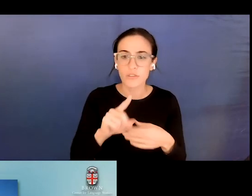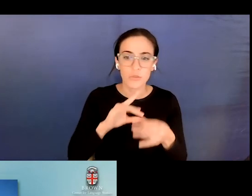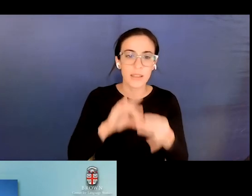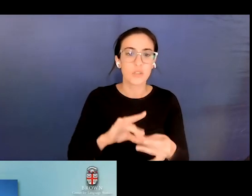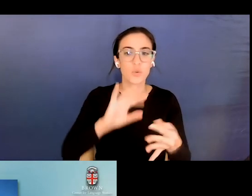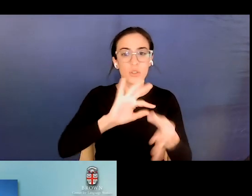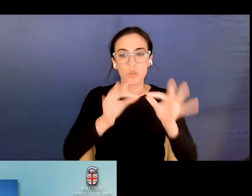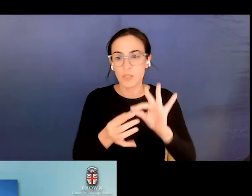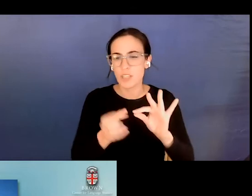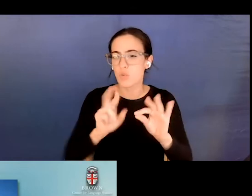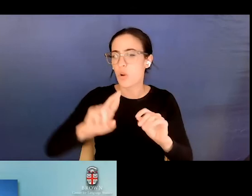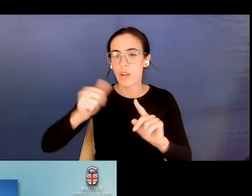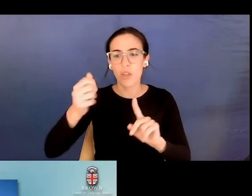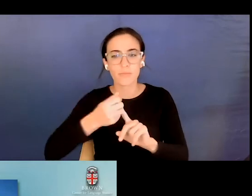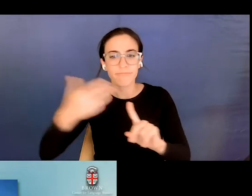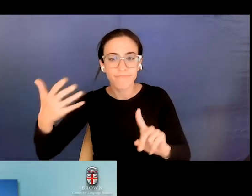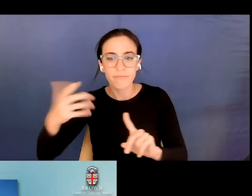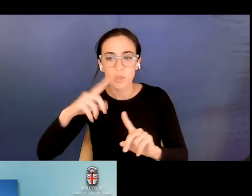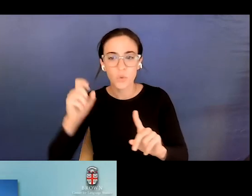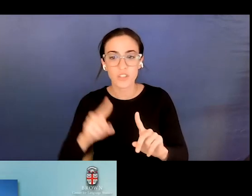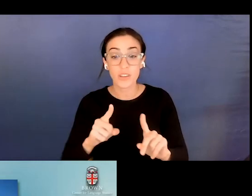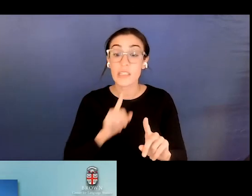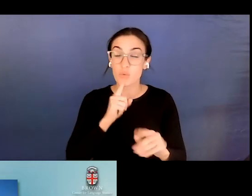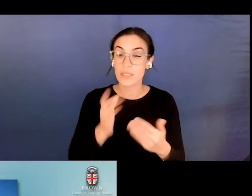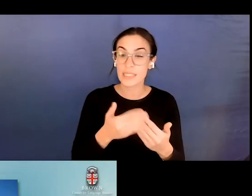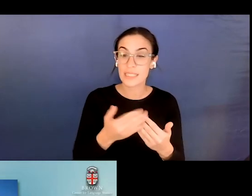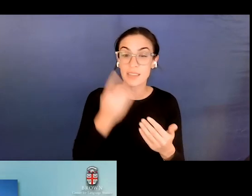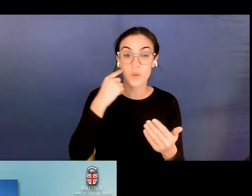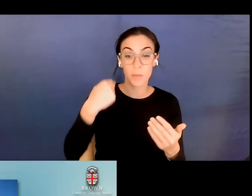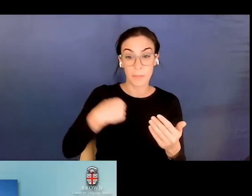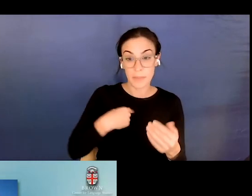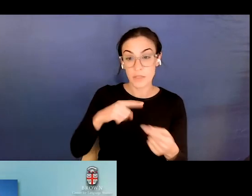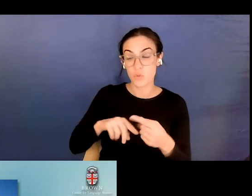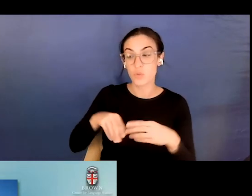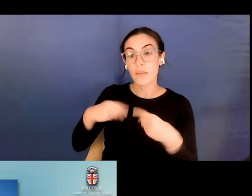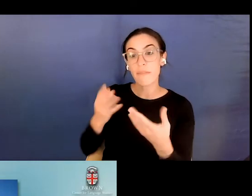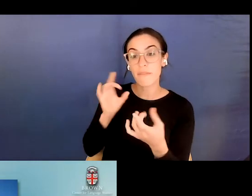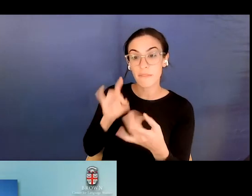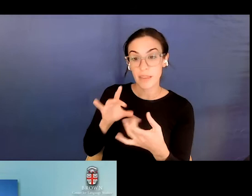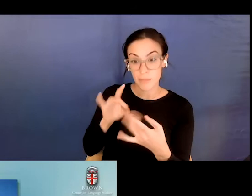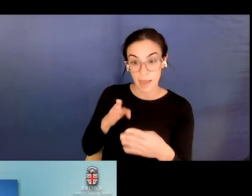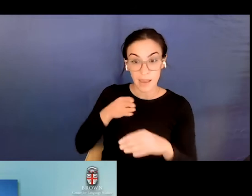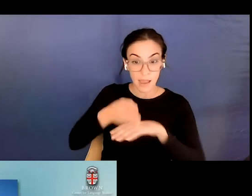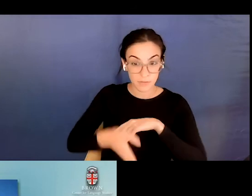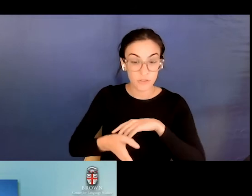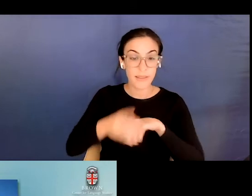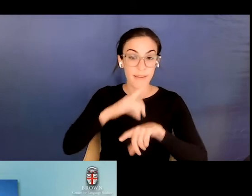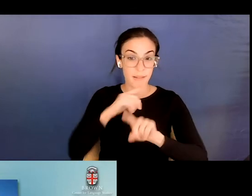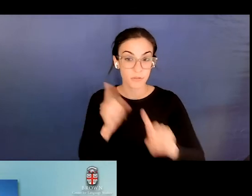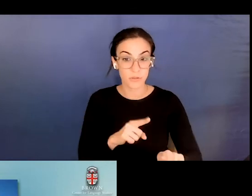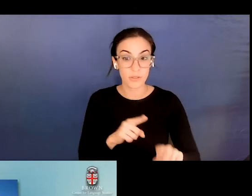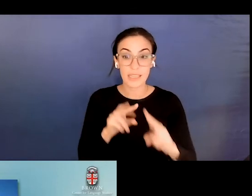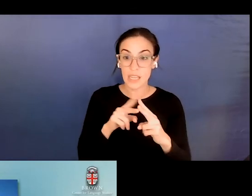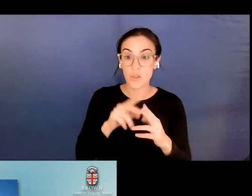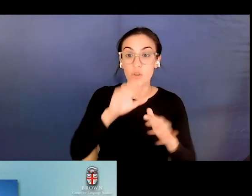extension question. And it's also really easy for me to give feedback on it, whether by written comments or by audio.